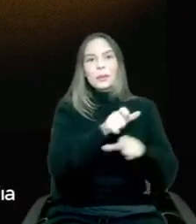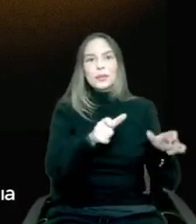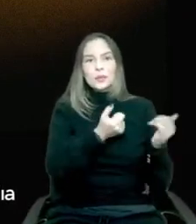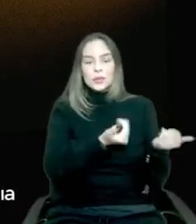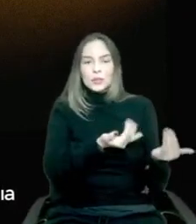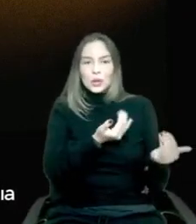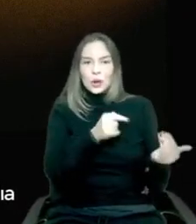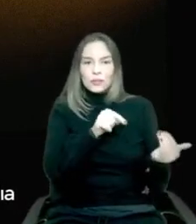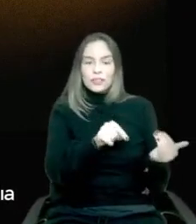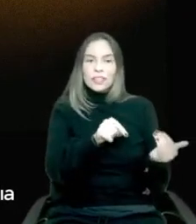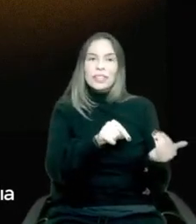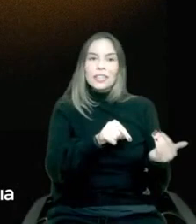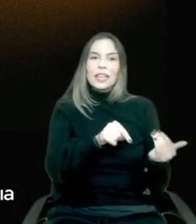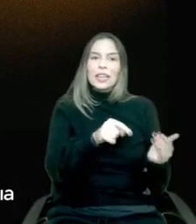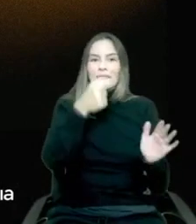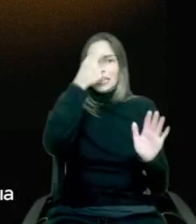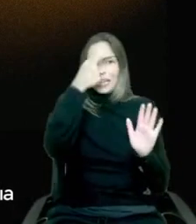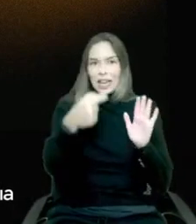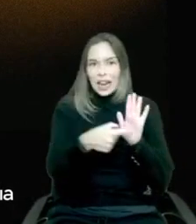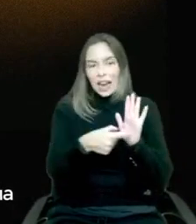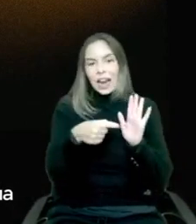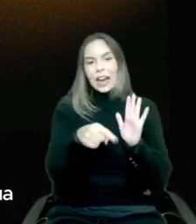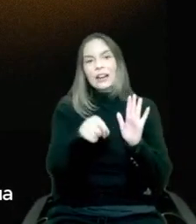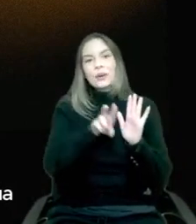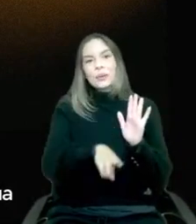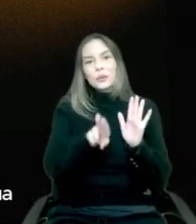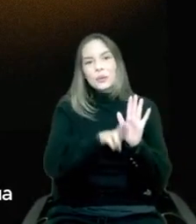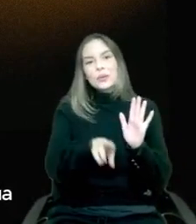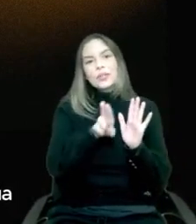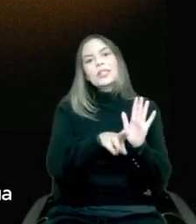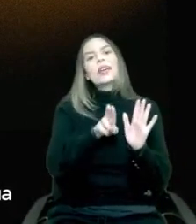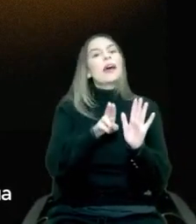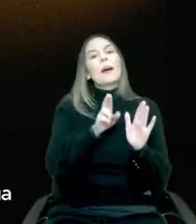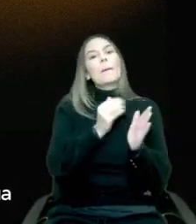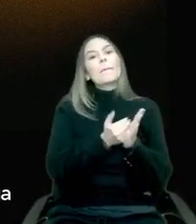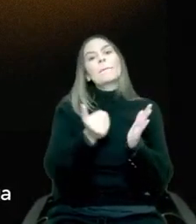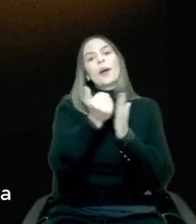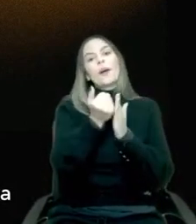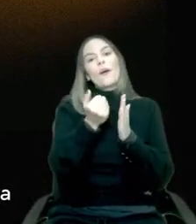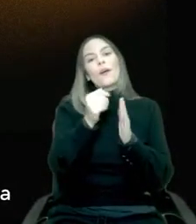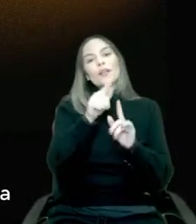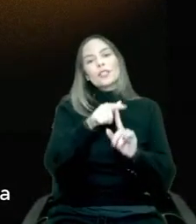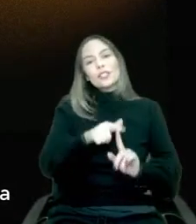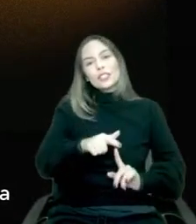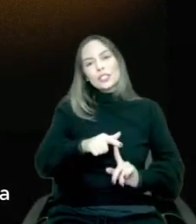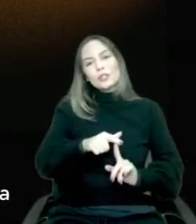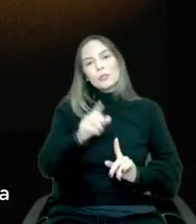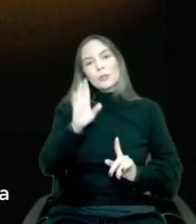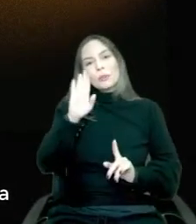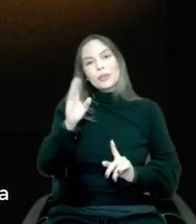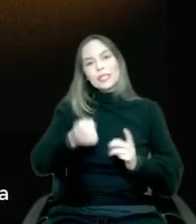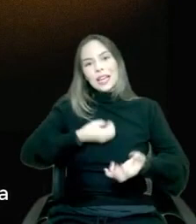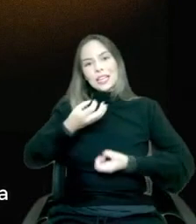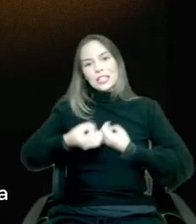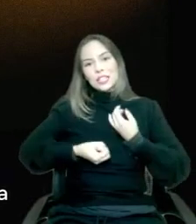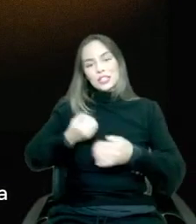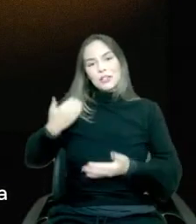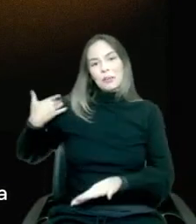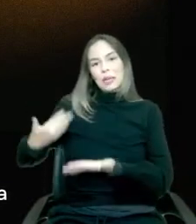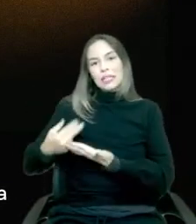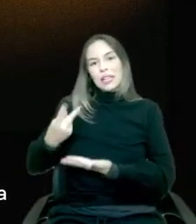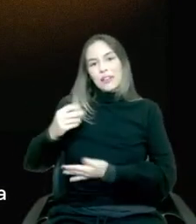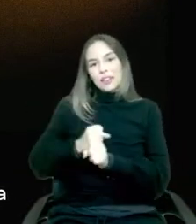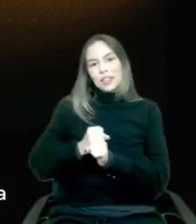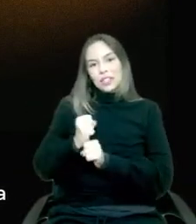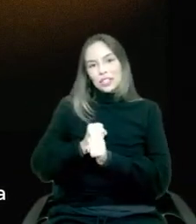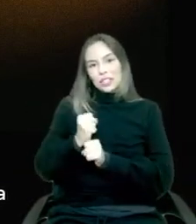from a creativity end, is probably the most divisive topic when you're talking creative in the past 20 years. There are sides that are like,